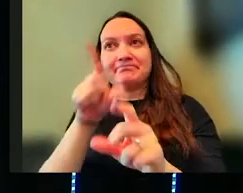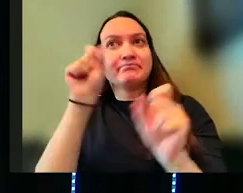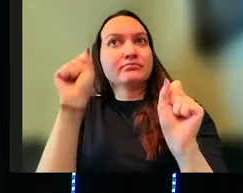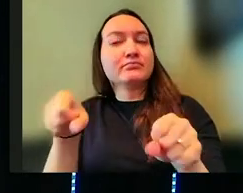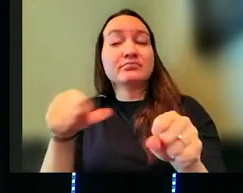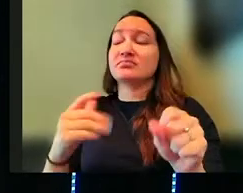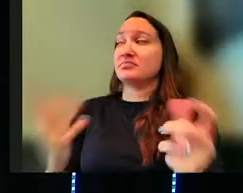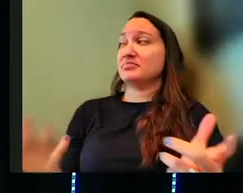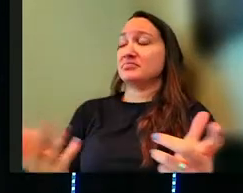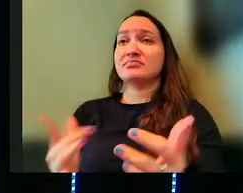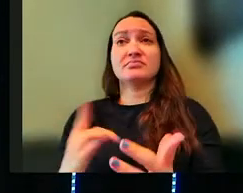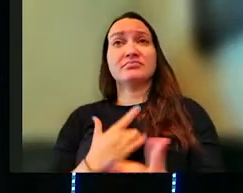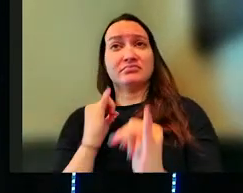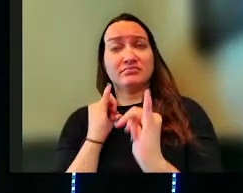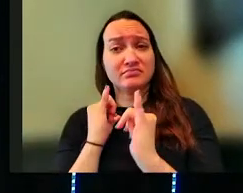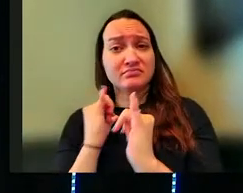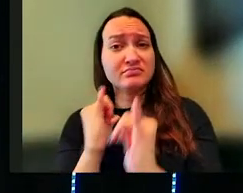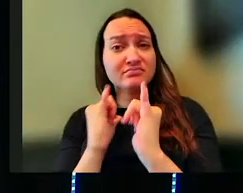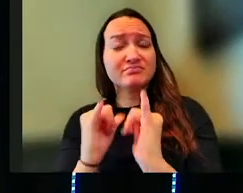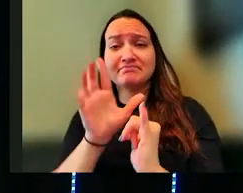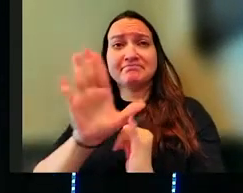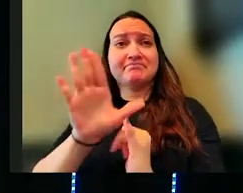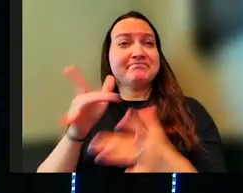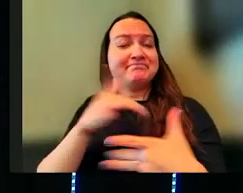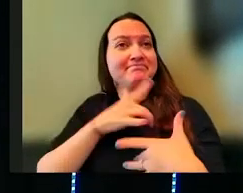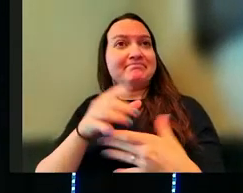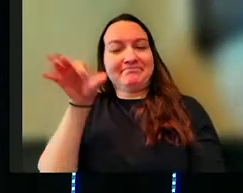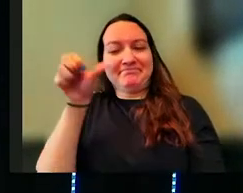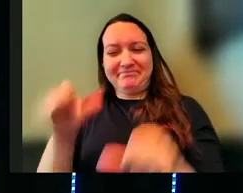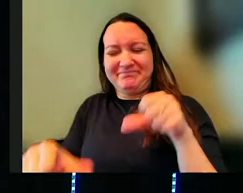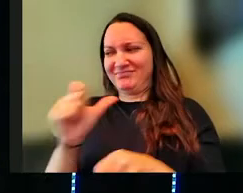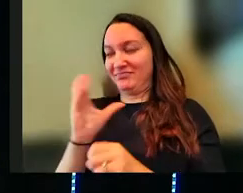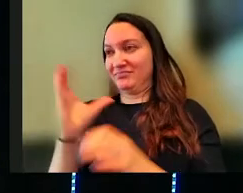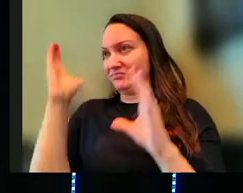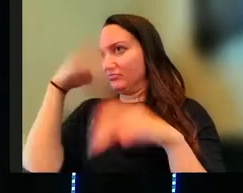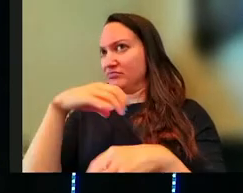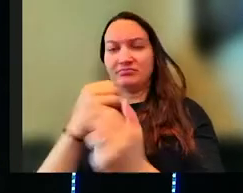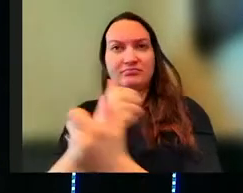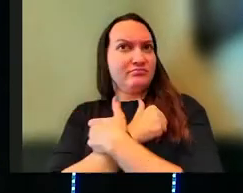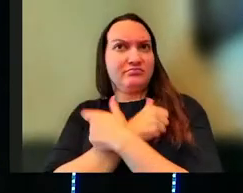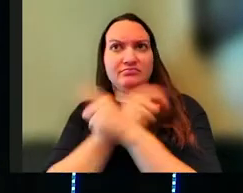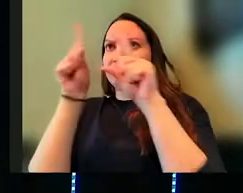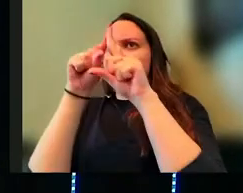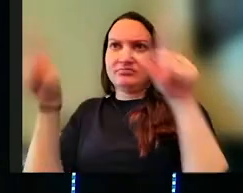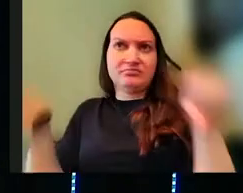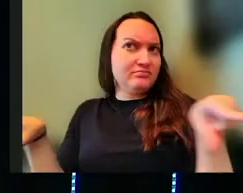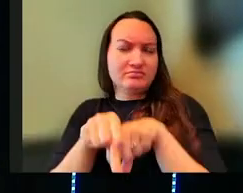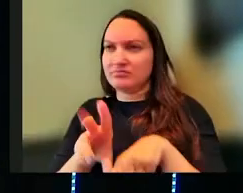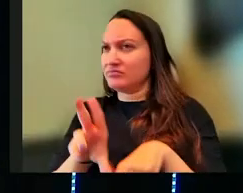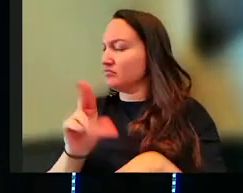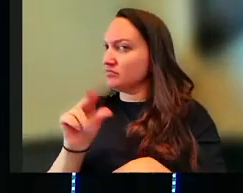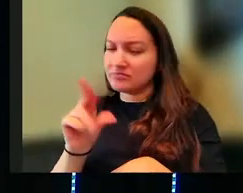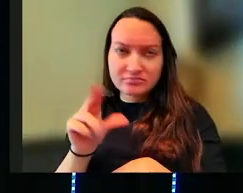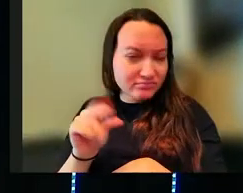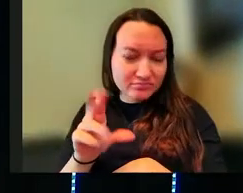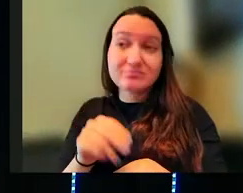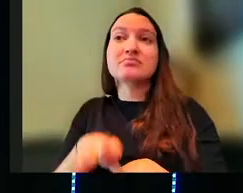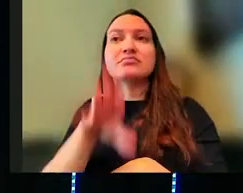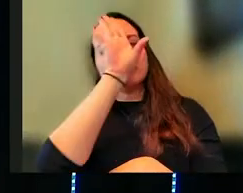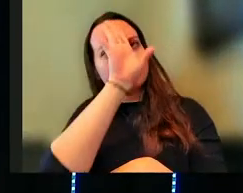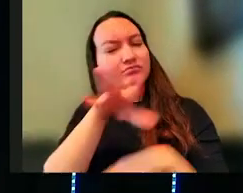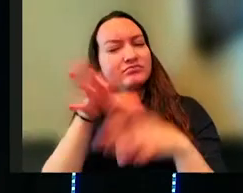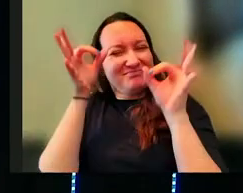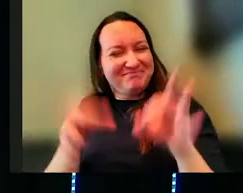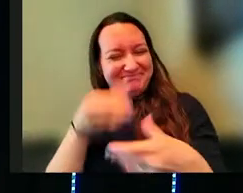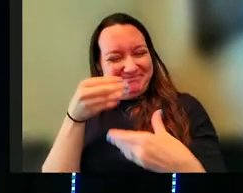relate to Bella's indecisiveness. I'm not saying you're in some weird love triangle, okay? But we know that making decisions,